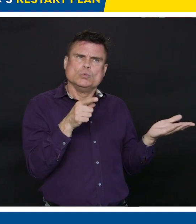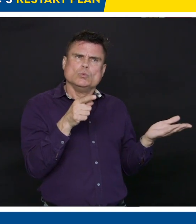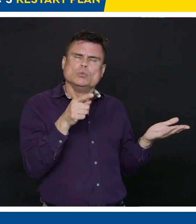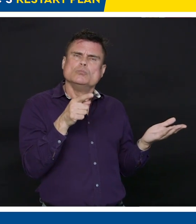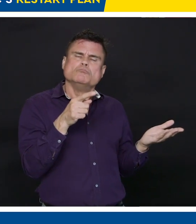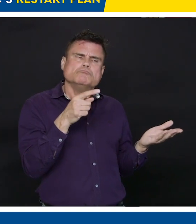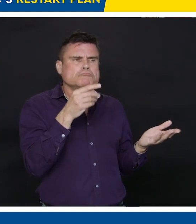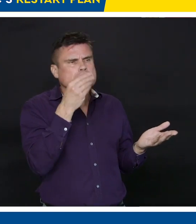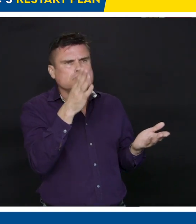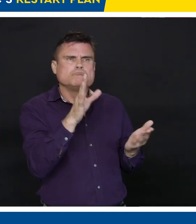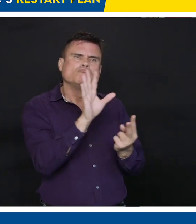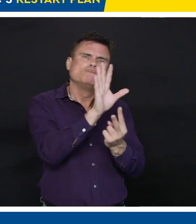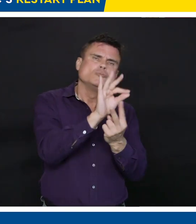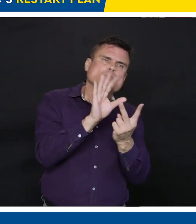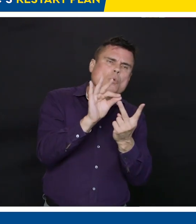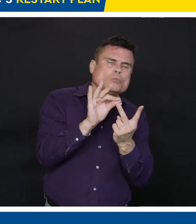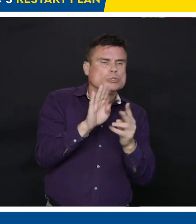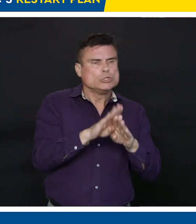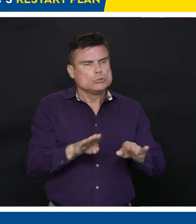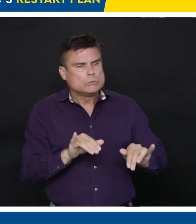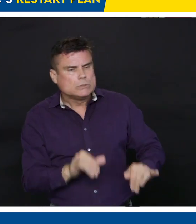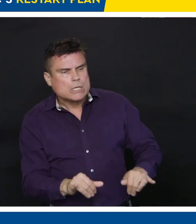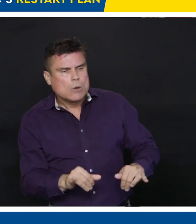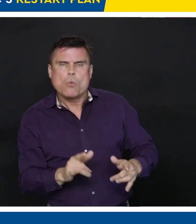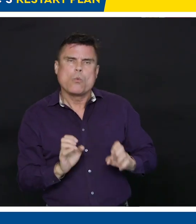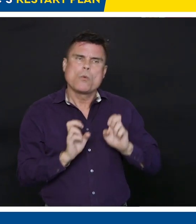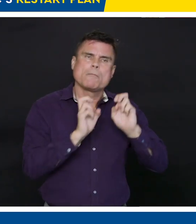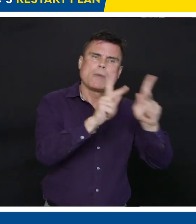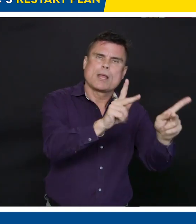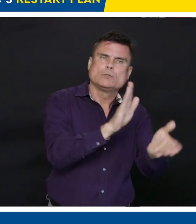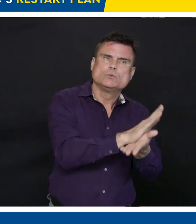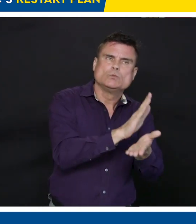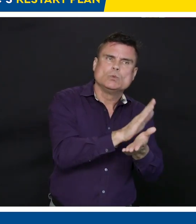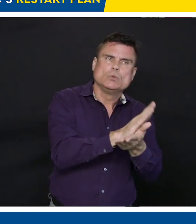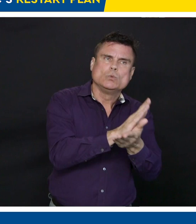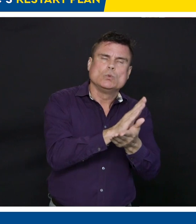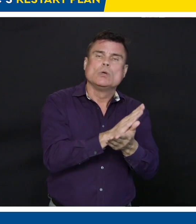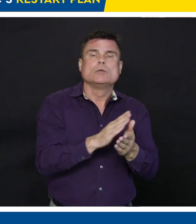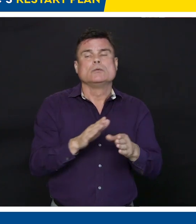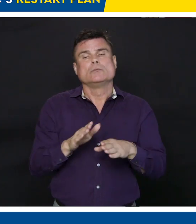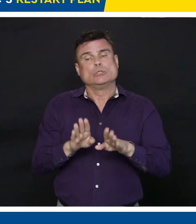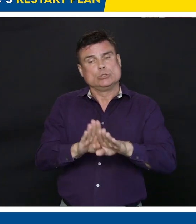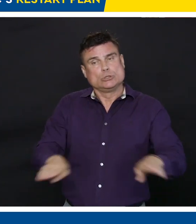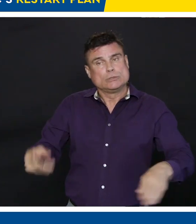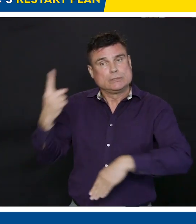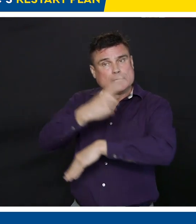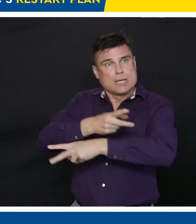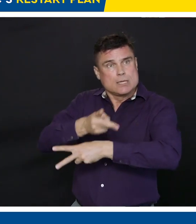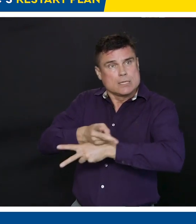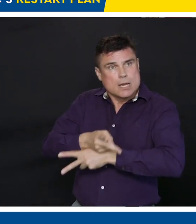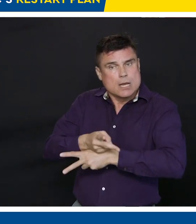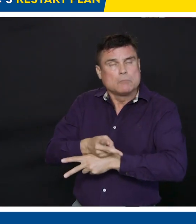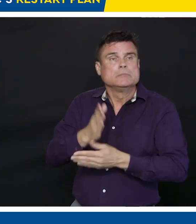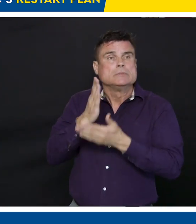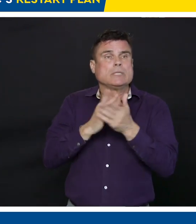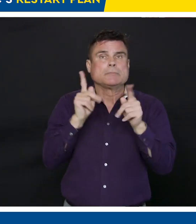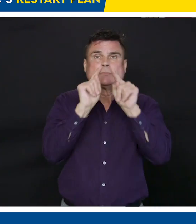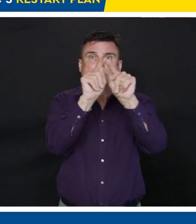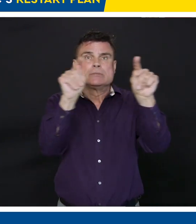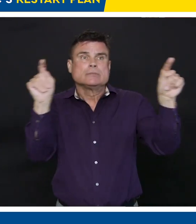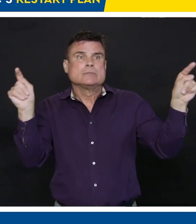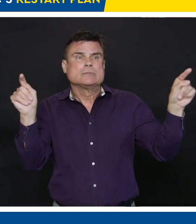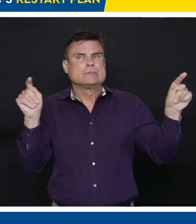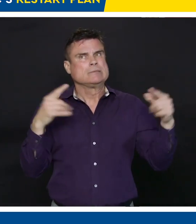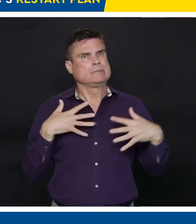say that they're worried about being forced to open up at full capacity or wondering what safety measures will be in place. You